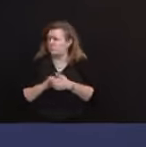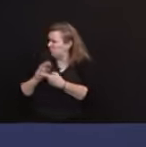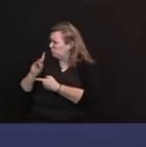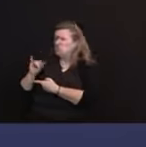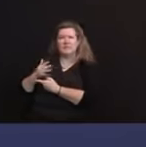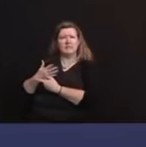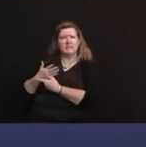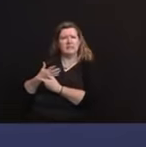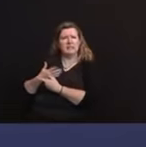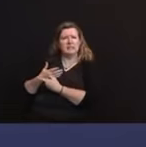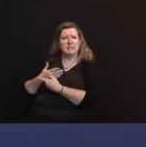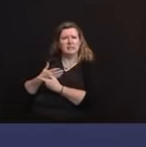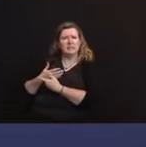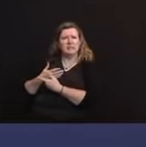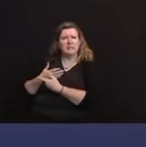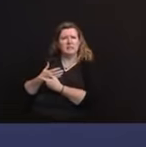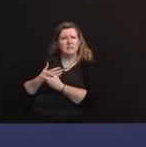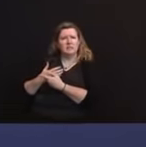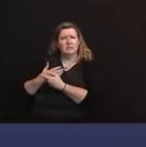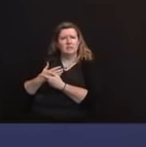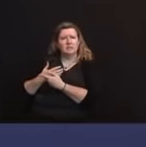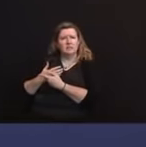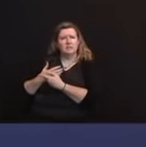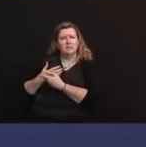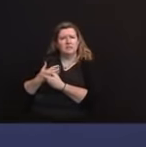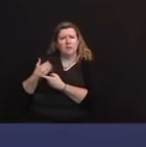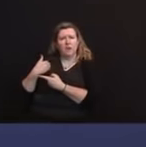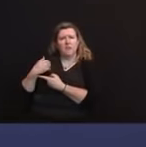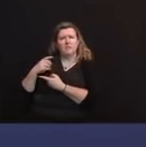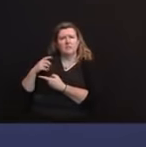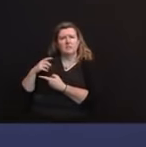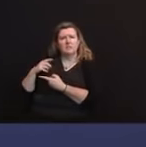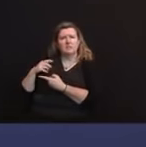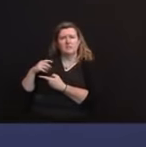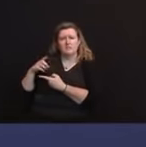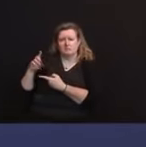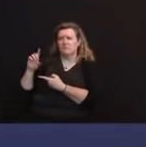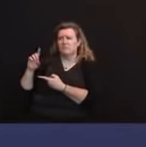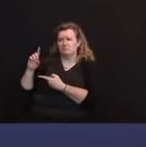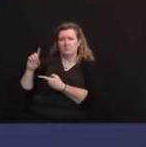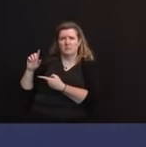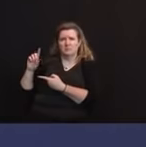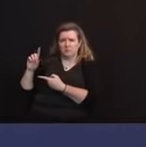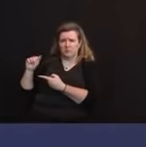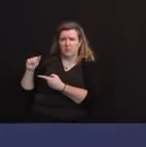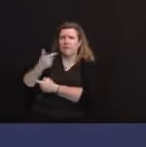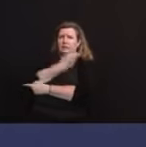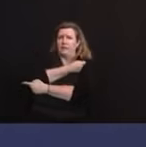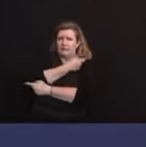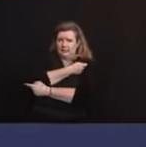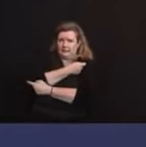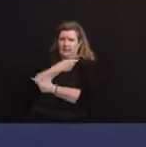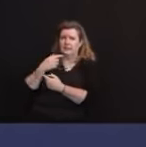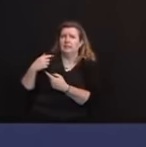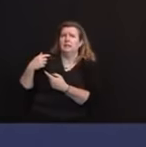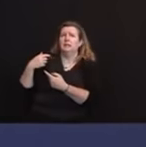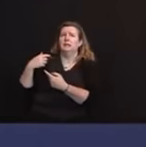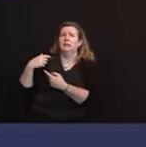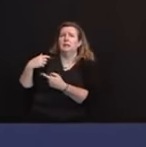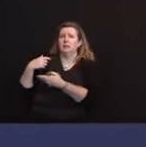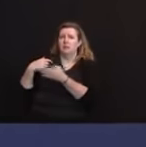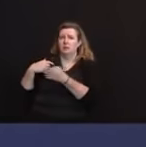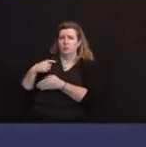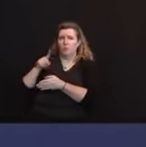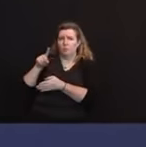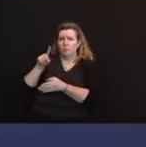very much, you know, we've got the 1A runway that you've laid out in graphic detail. 1B is still